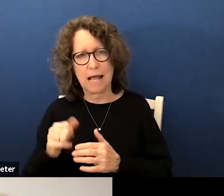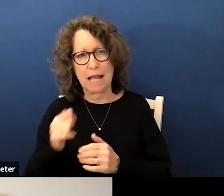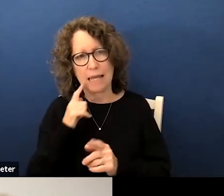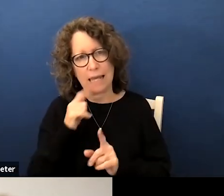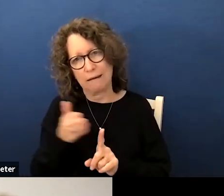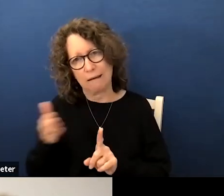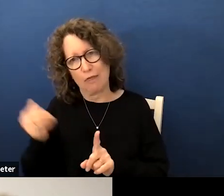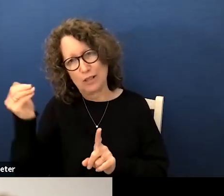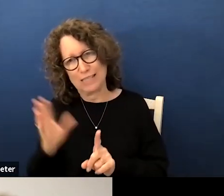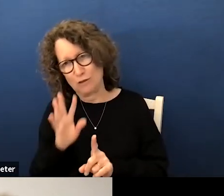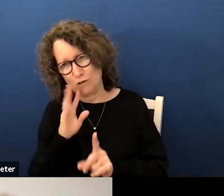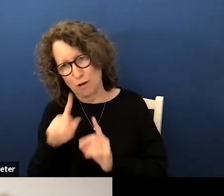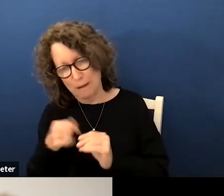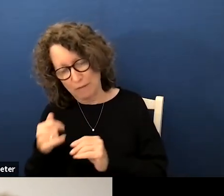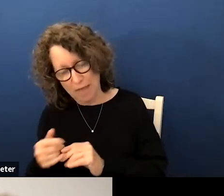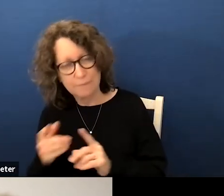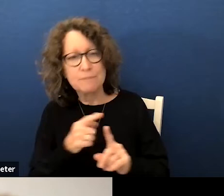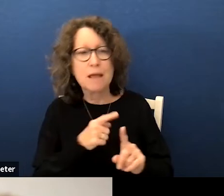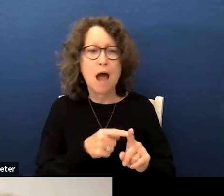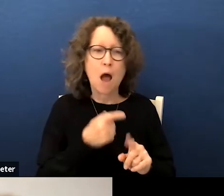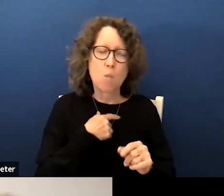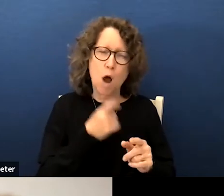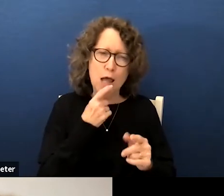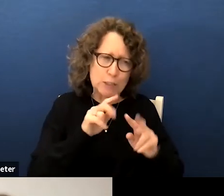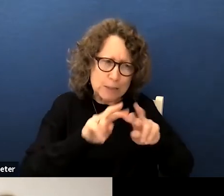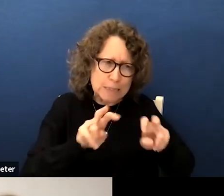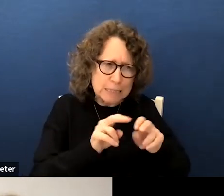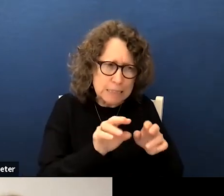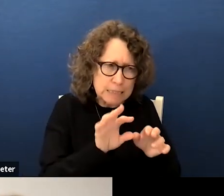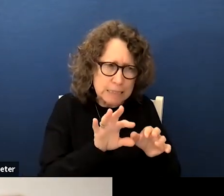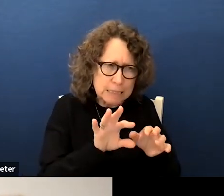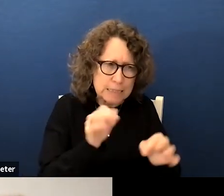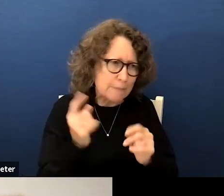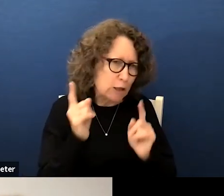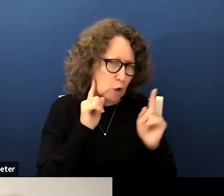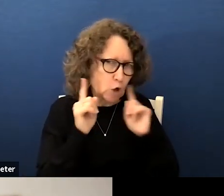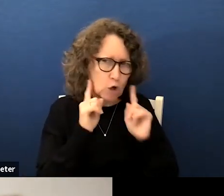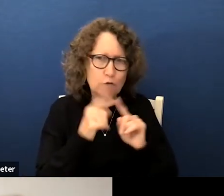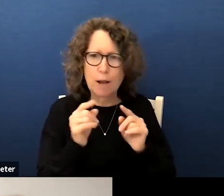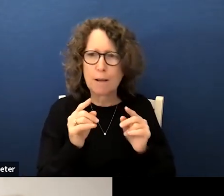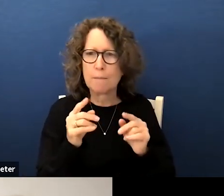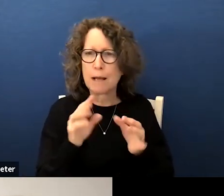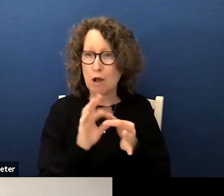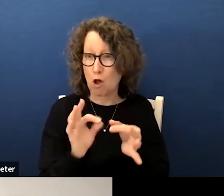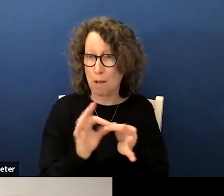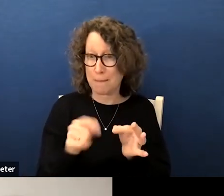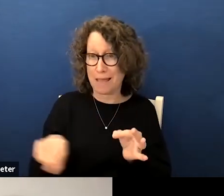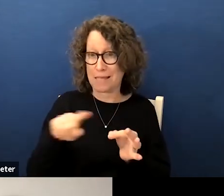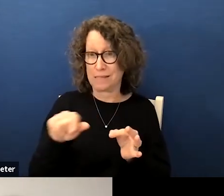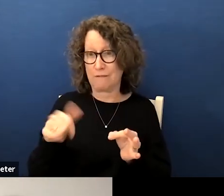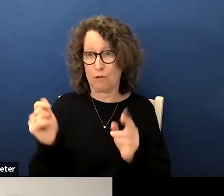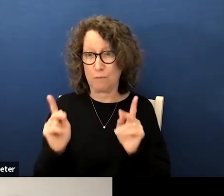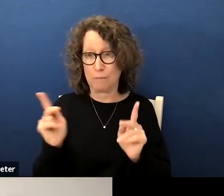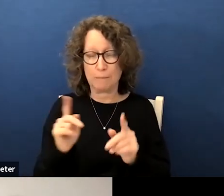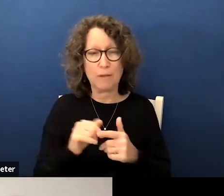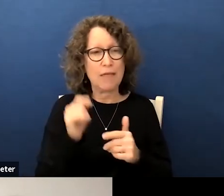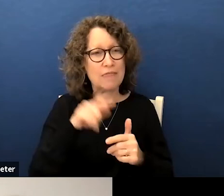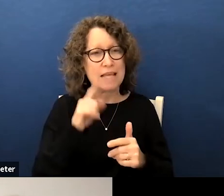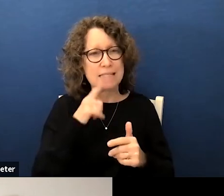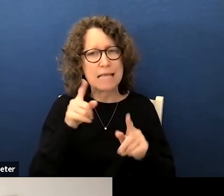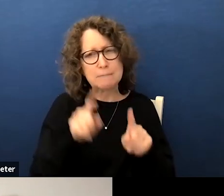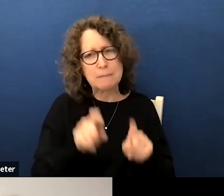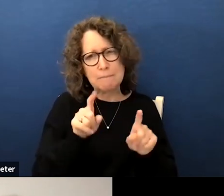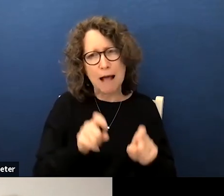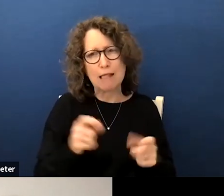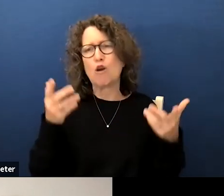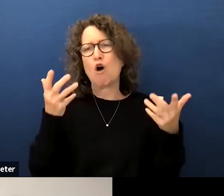speak to that i do want to flush out a little bit something you heard from public comment which is the fact that this has been piloted